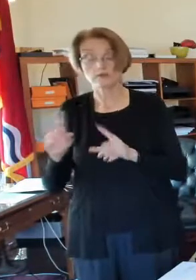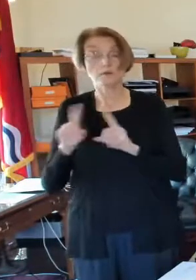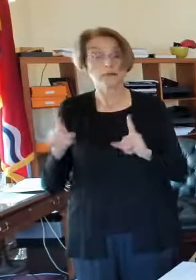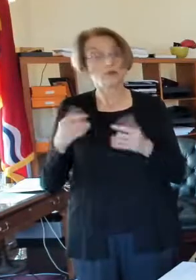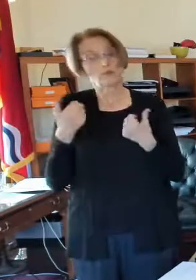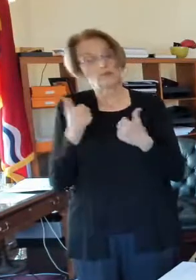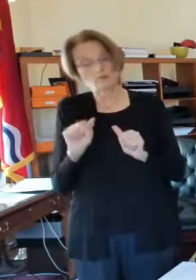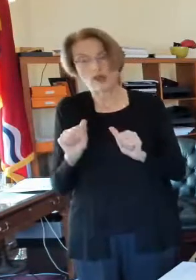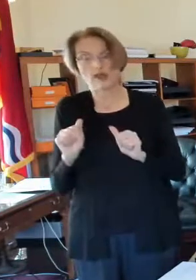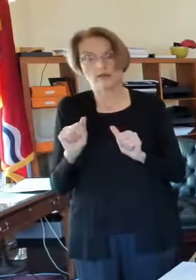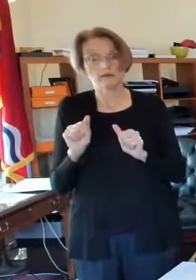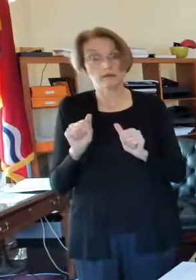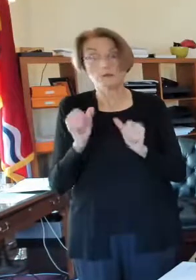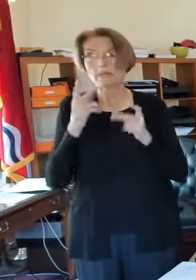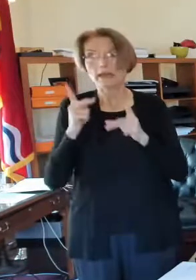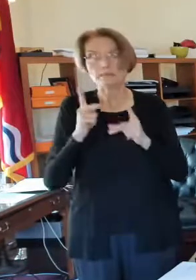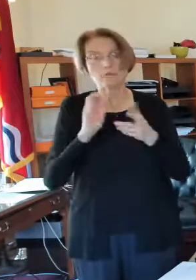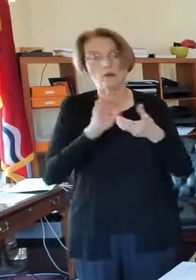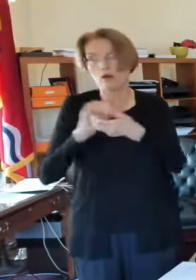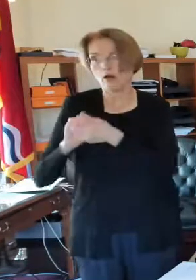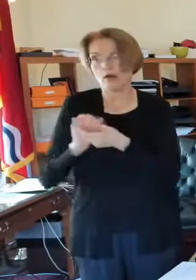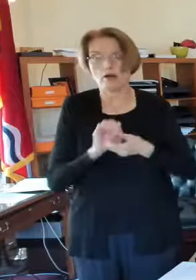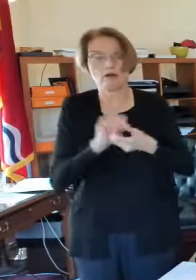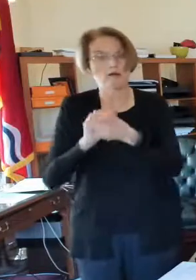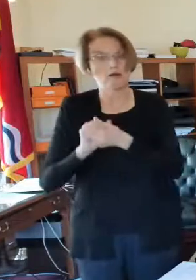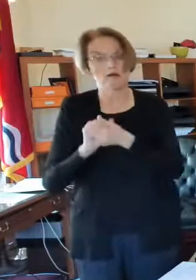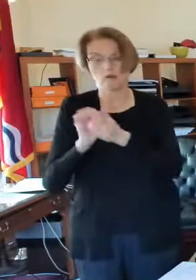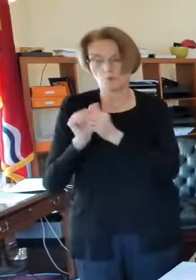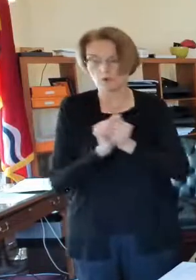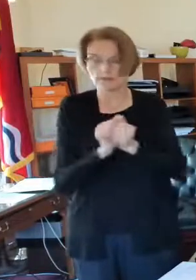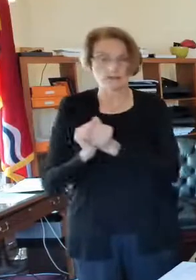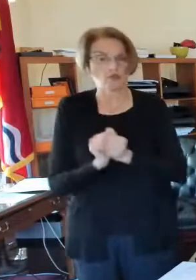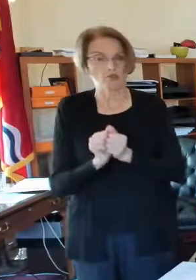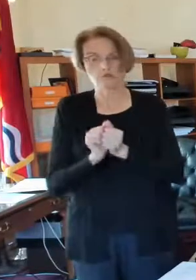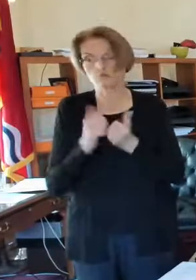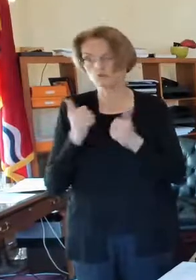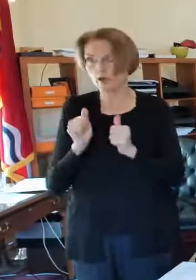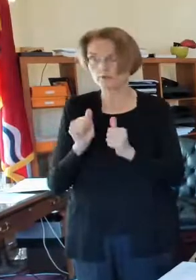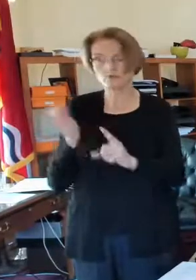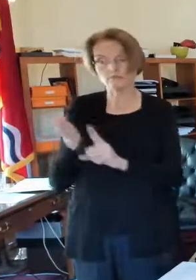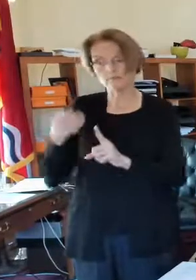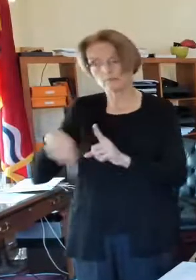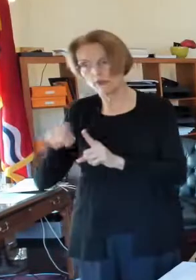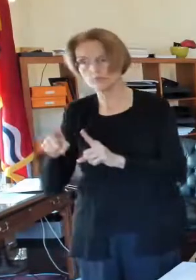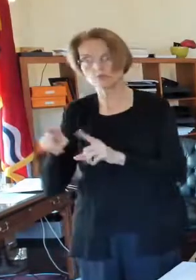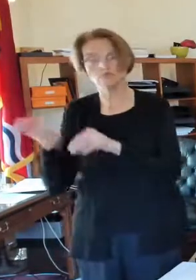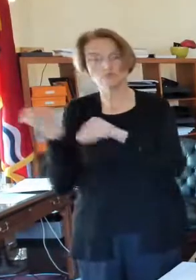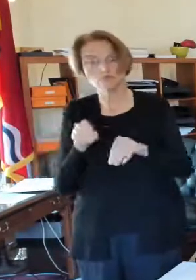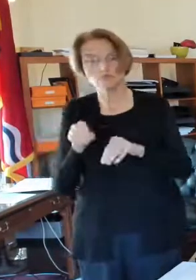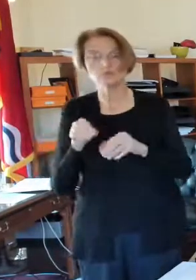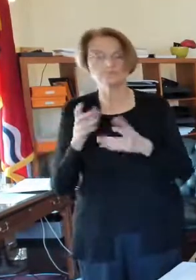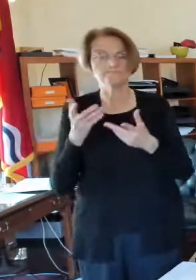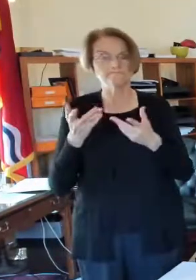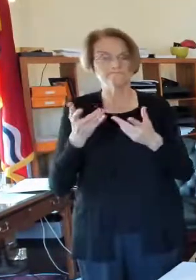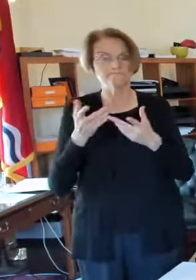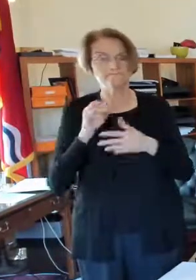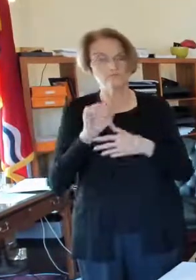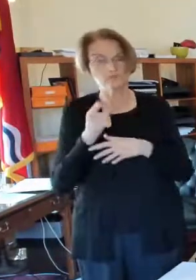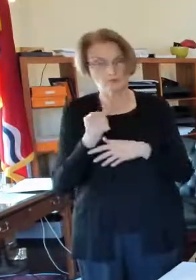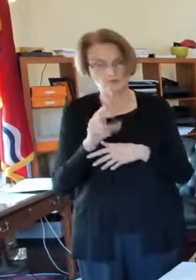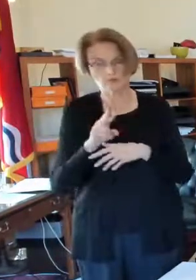lot of partners that are working with us on that. Very difficult situation. I will just tell you that the, that the regular